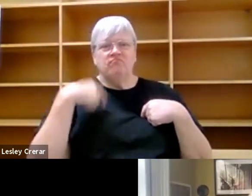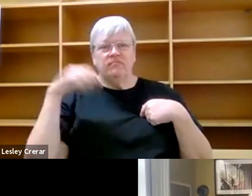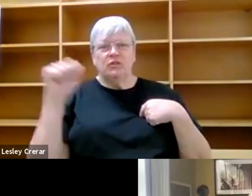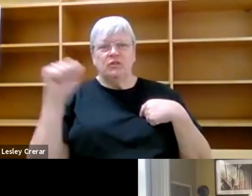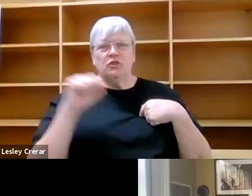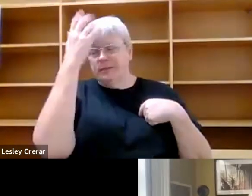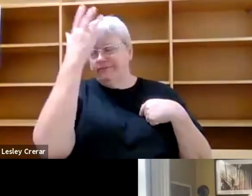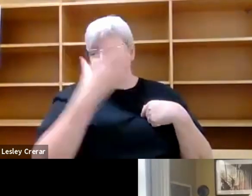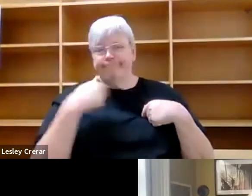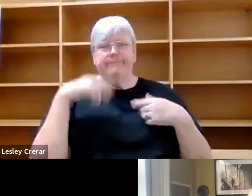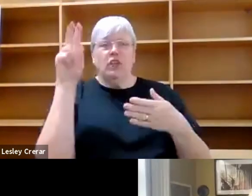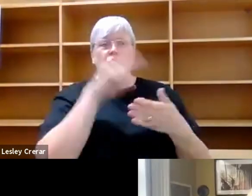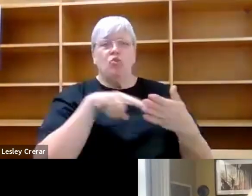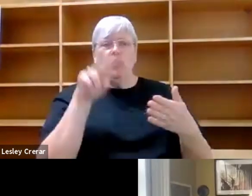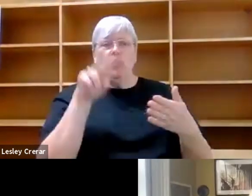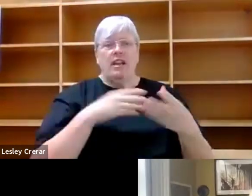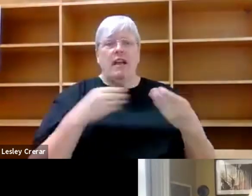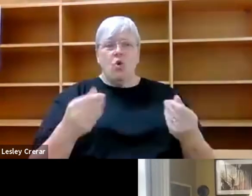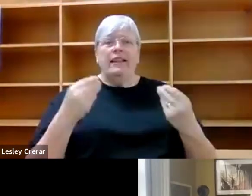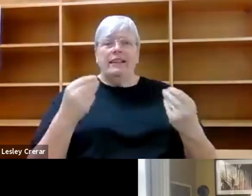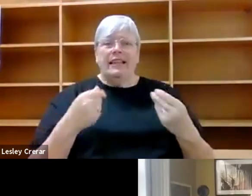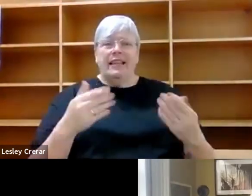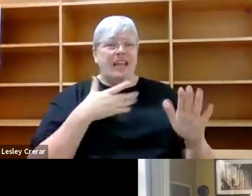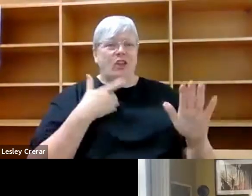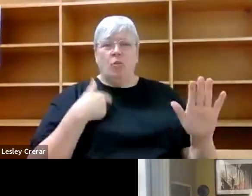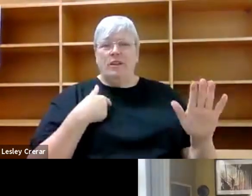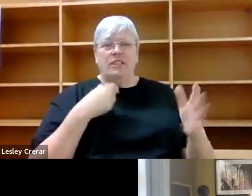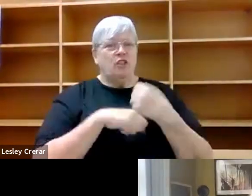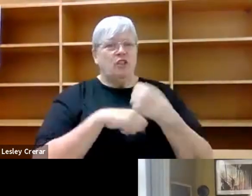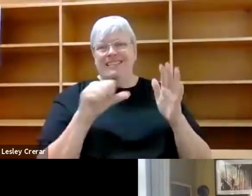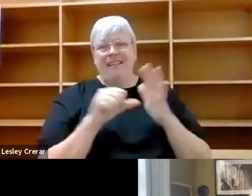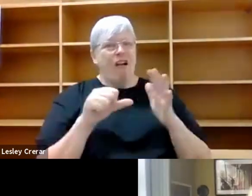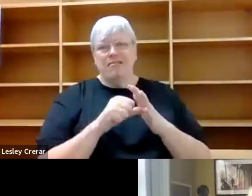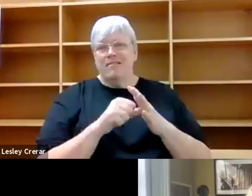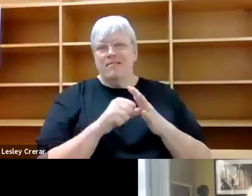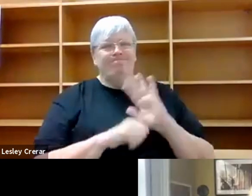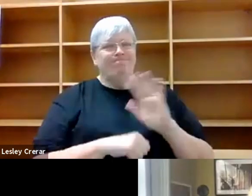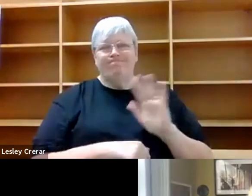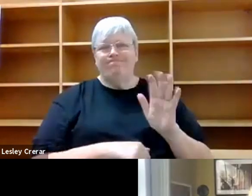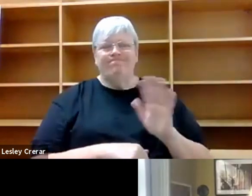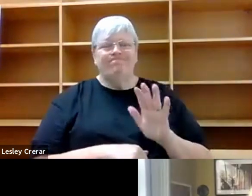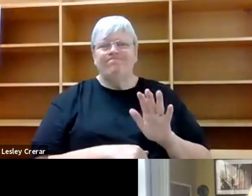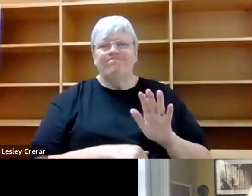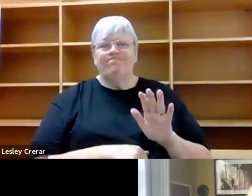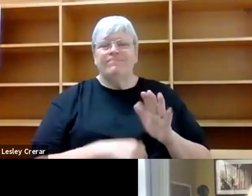and read, read it very fluently. Um, and I didn't want it to be like, like an othering experience for them. So that was really important for me